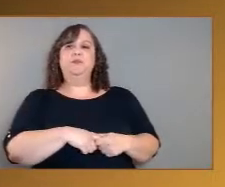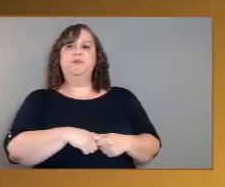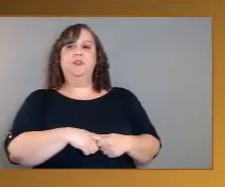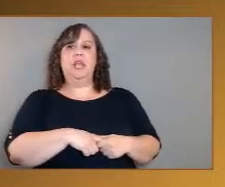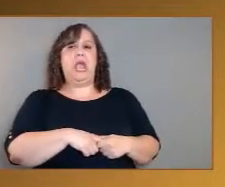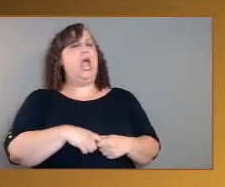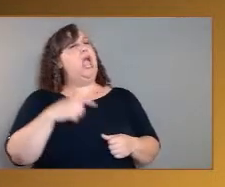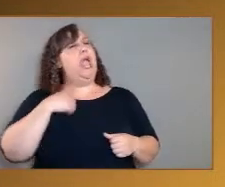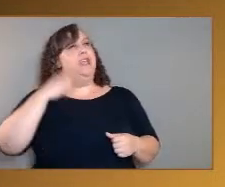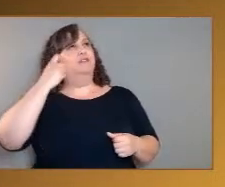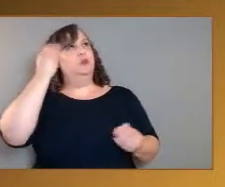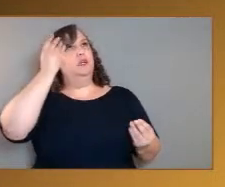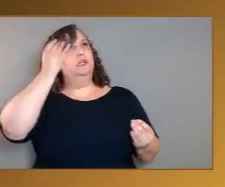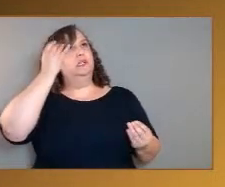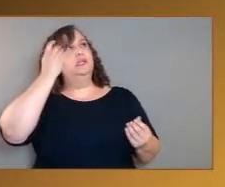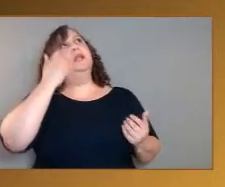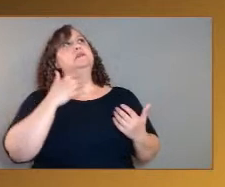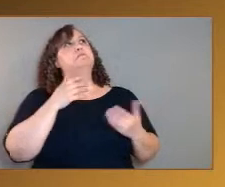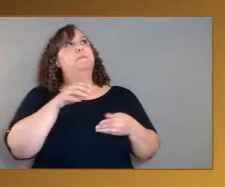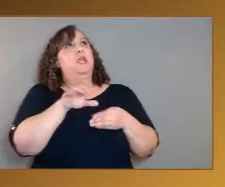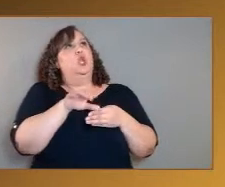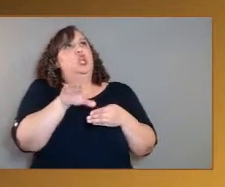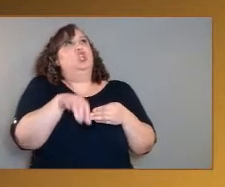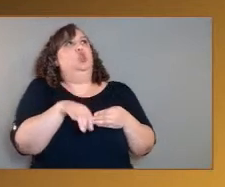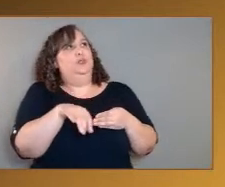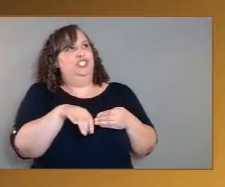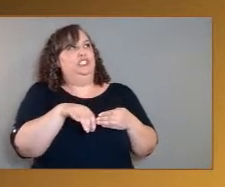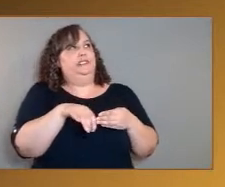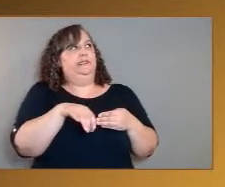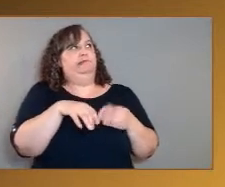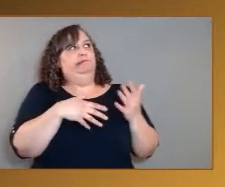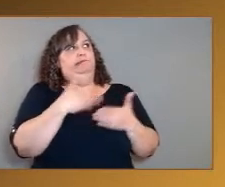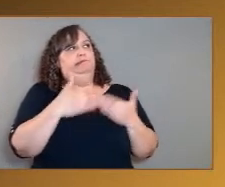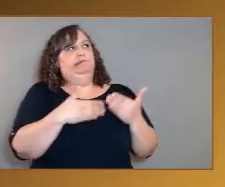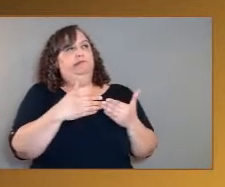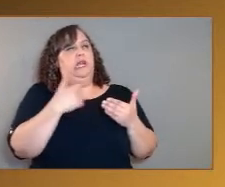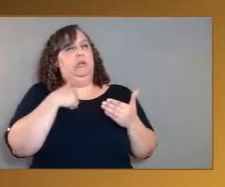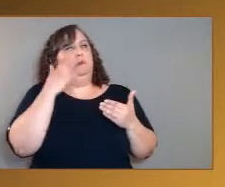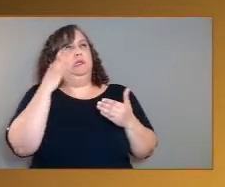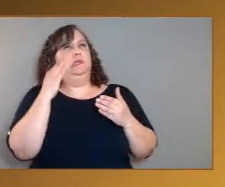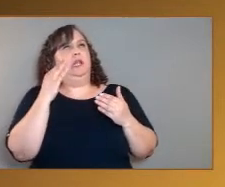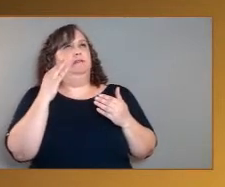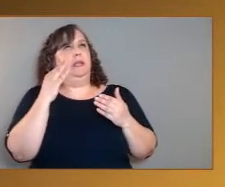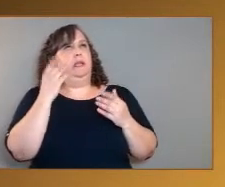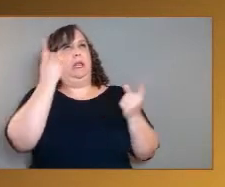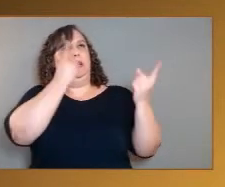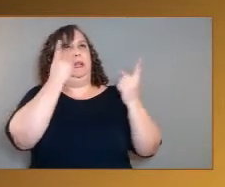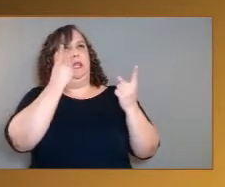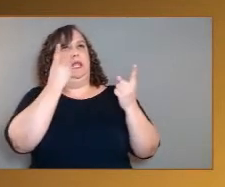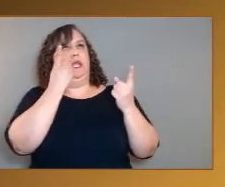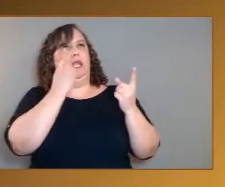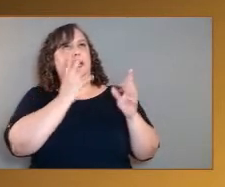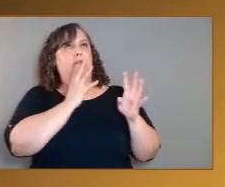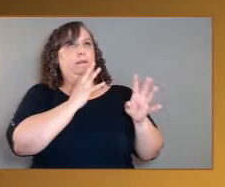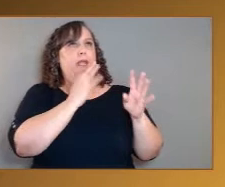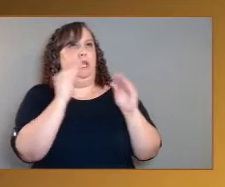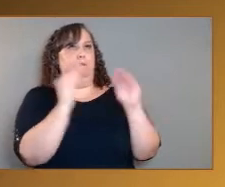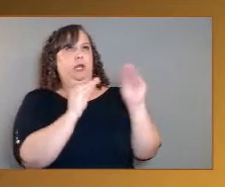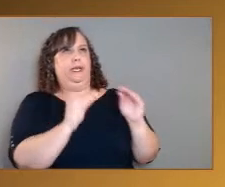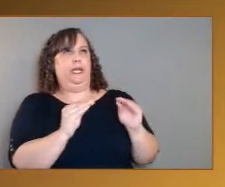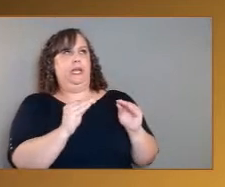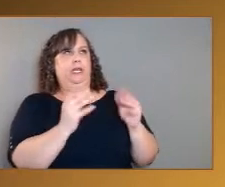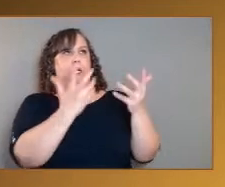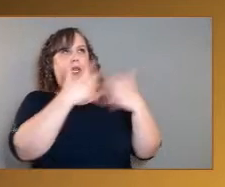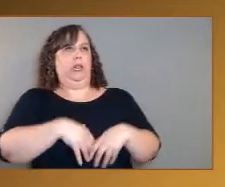some conclusions that I'll put together as we speak. But there are about